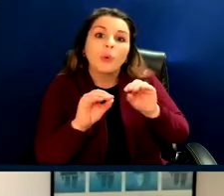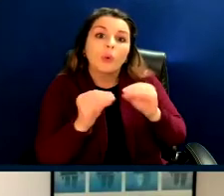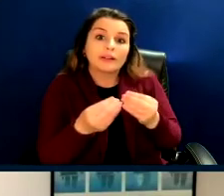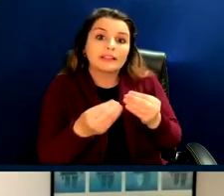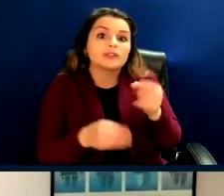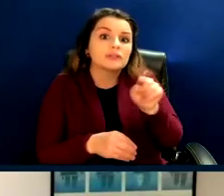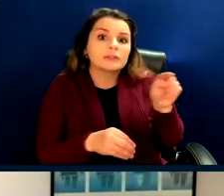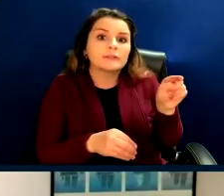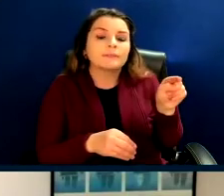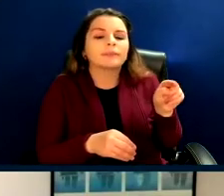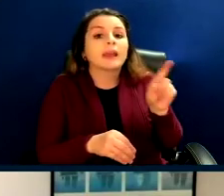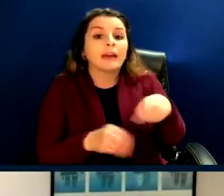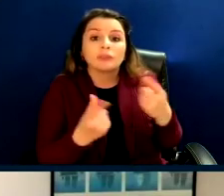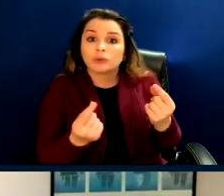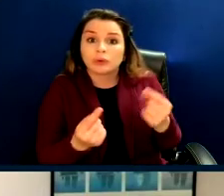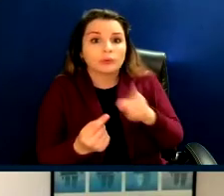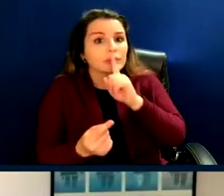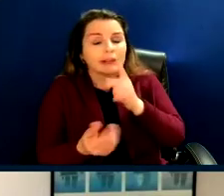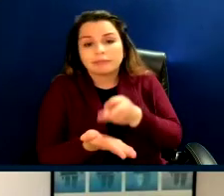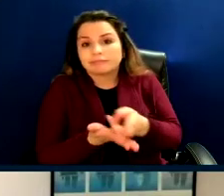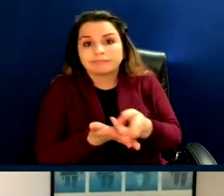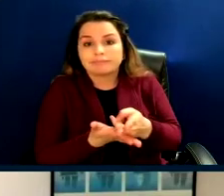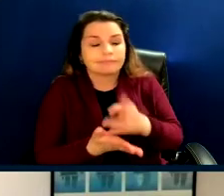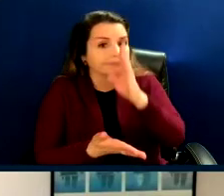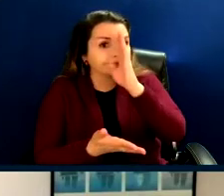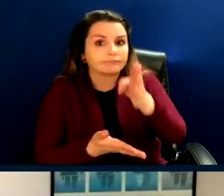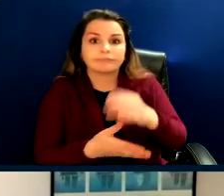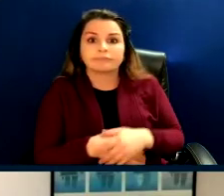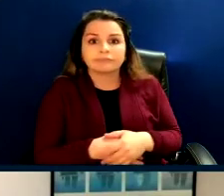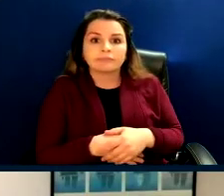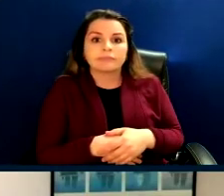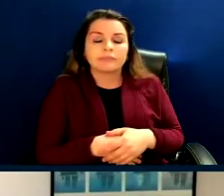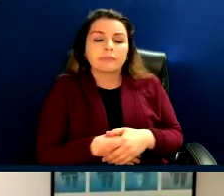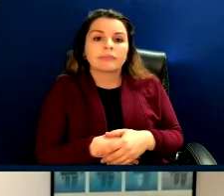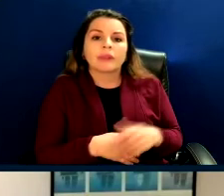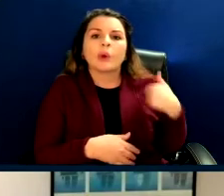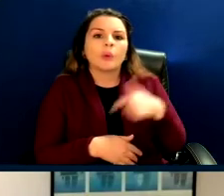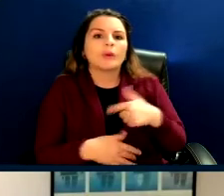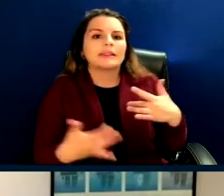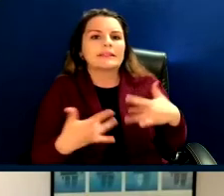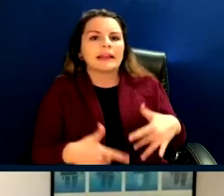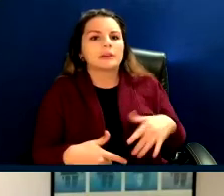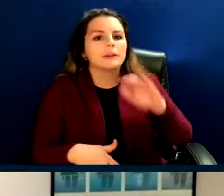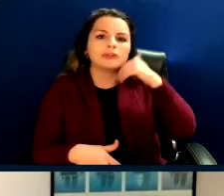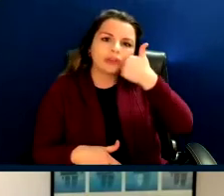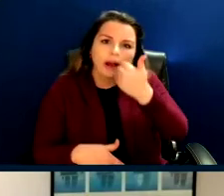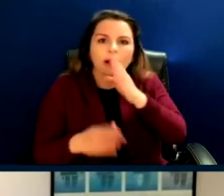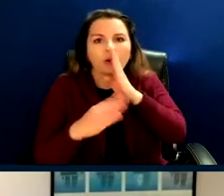is be out front. I mean, we also have an impulse of kind of being passive